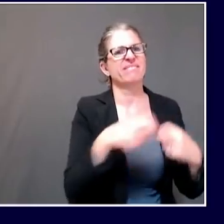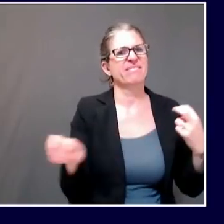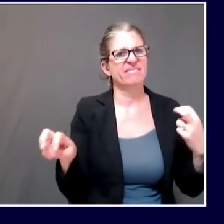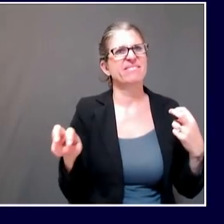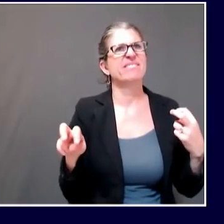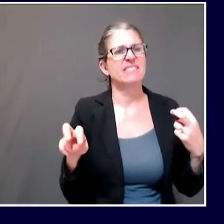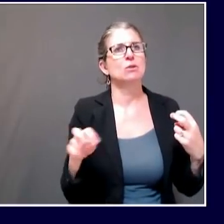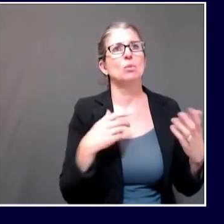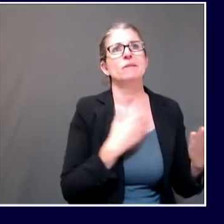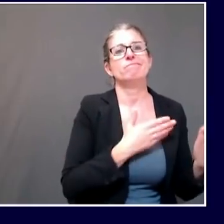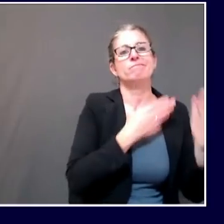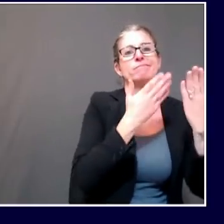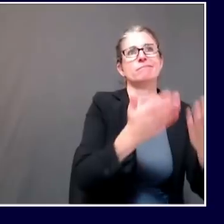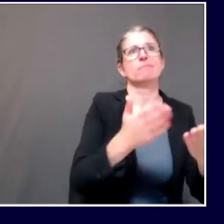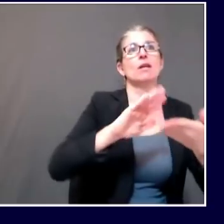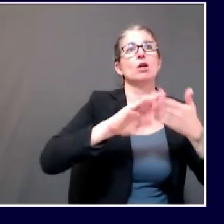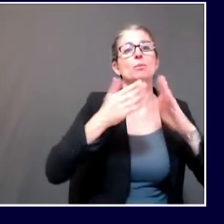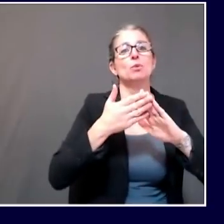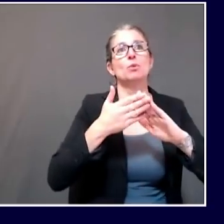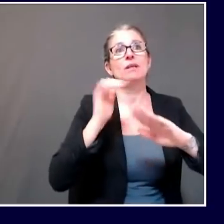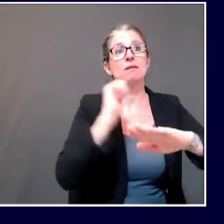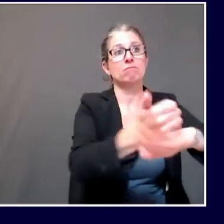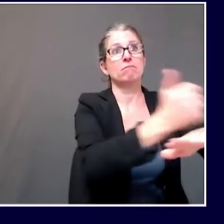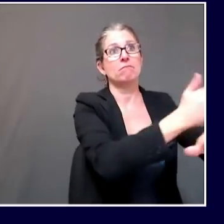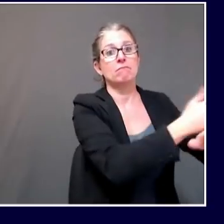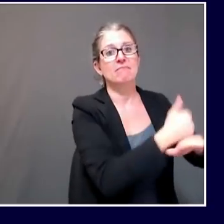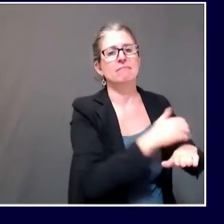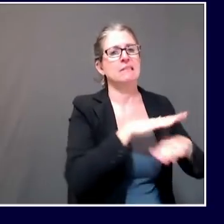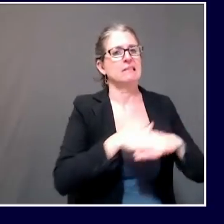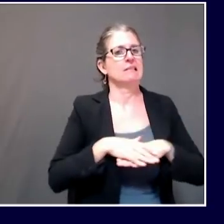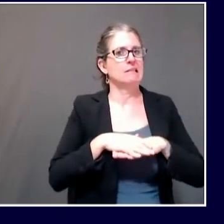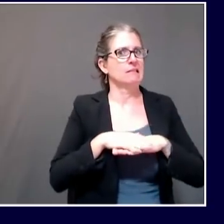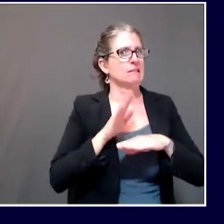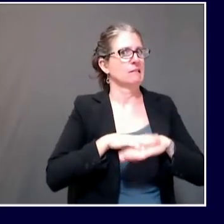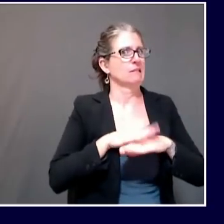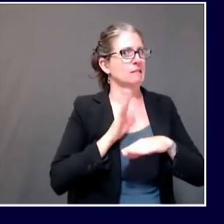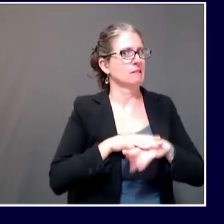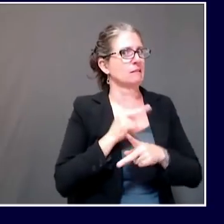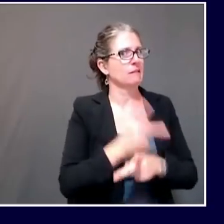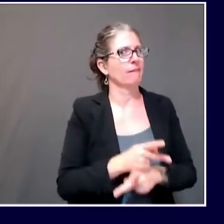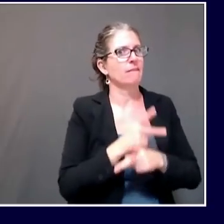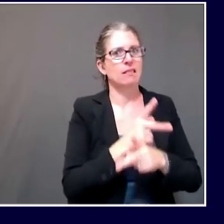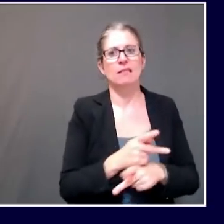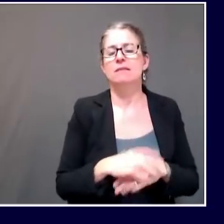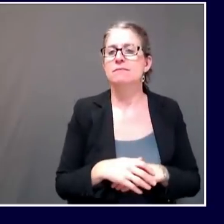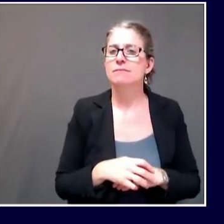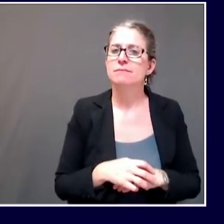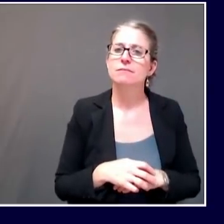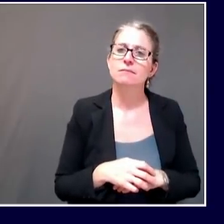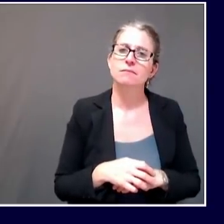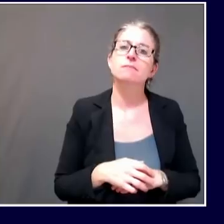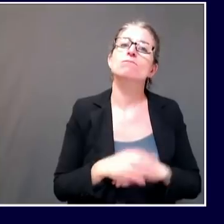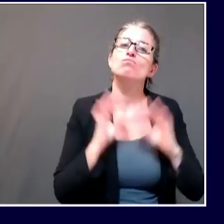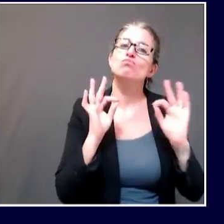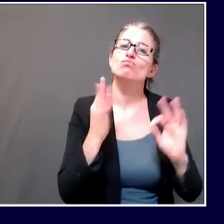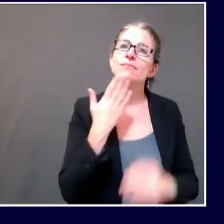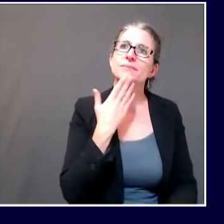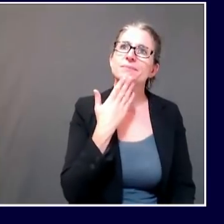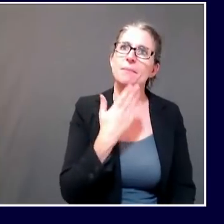Okay. Thank you very much, Commissioner Langer. Thank you. And the last question for the afternoon goes to Patty White from Maine Public.